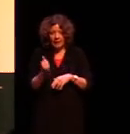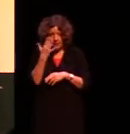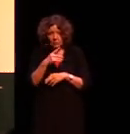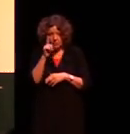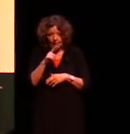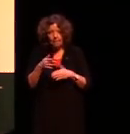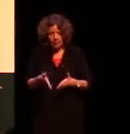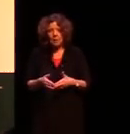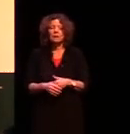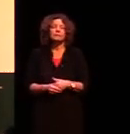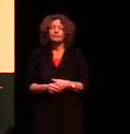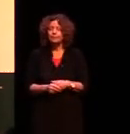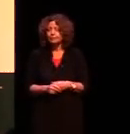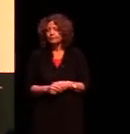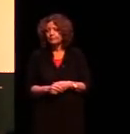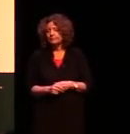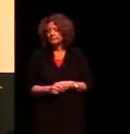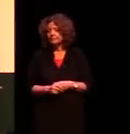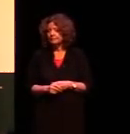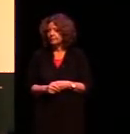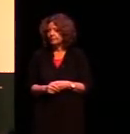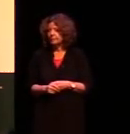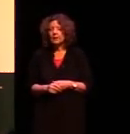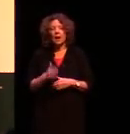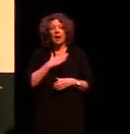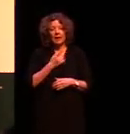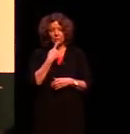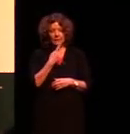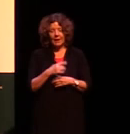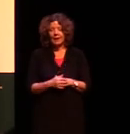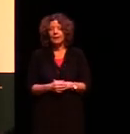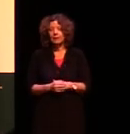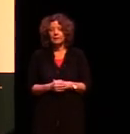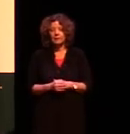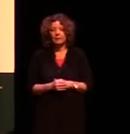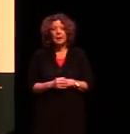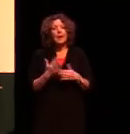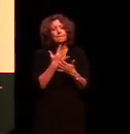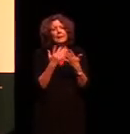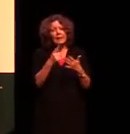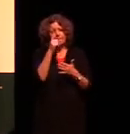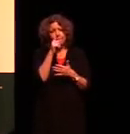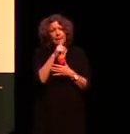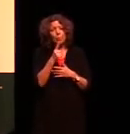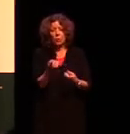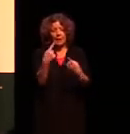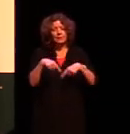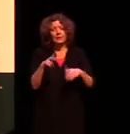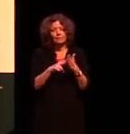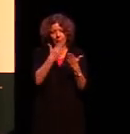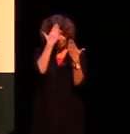where I belong to the Black Duck people. I'd just like to say that when a lot of people come to this sacred country,